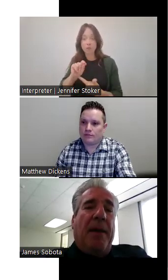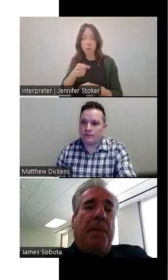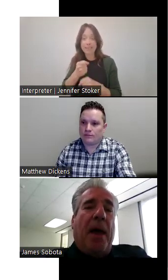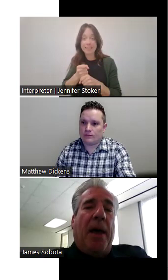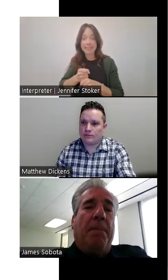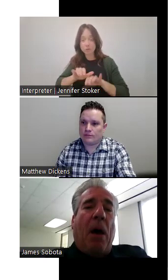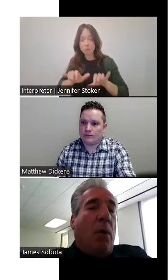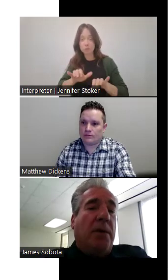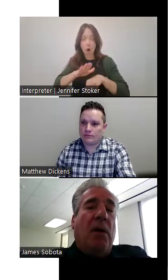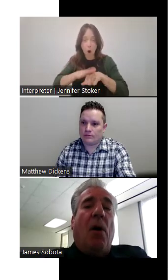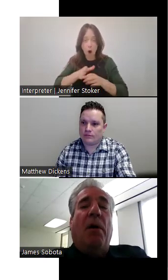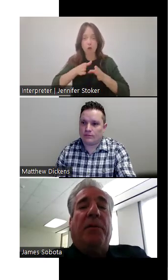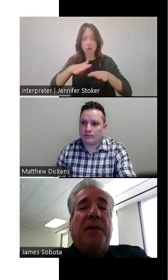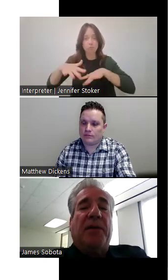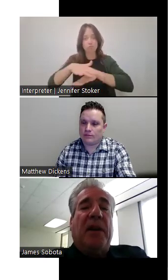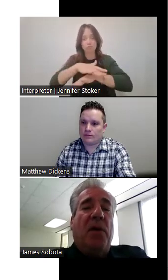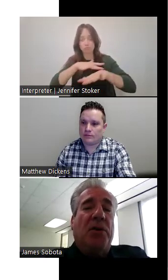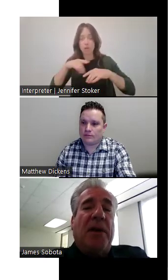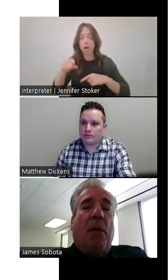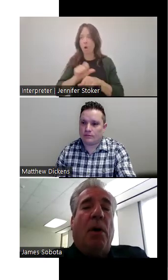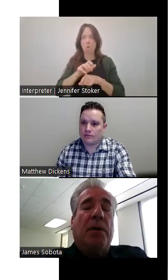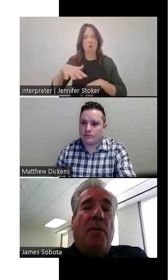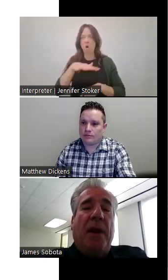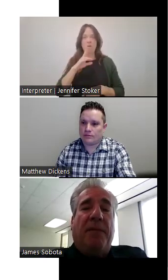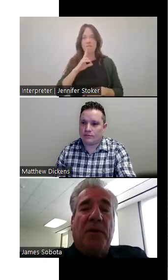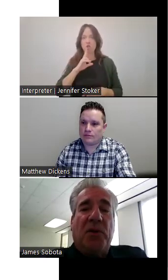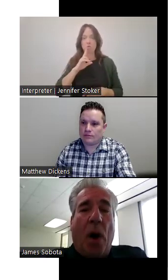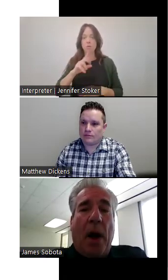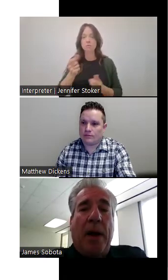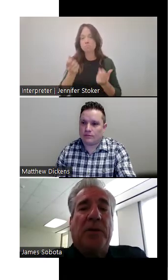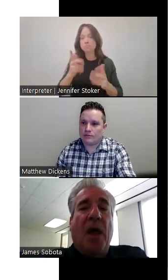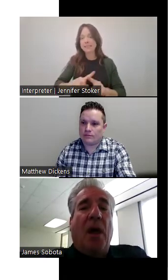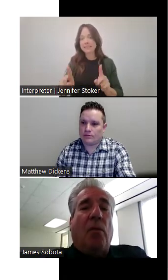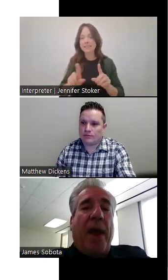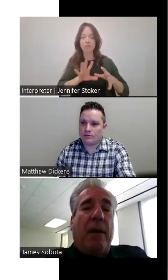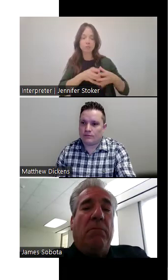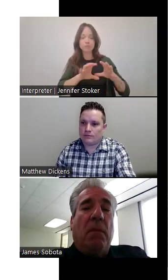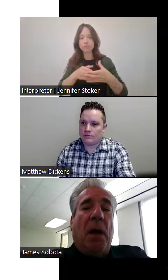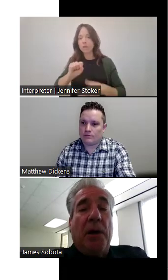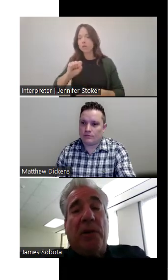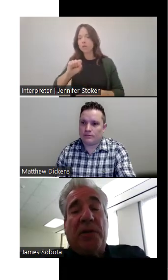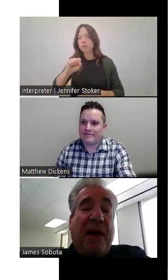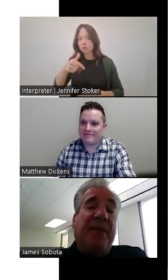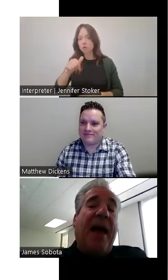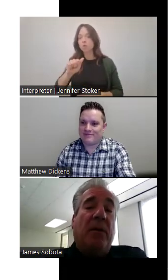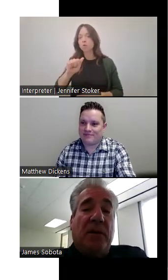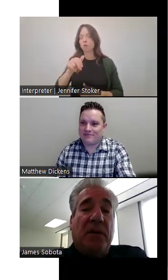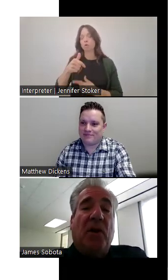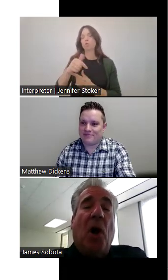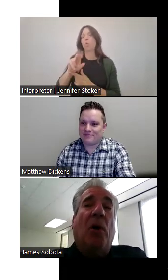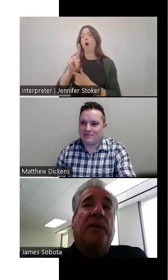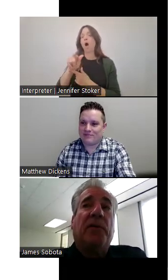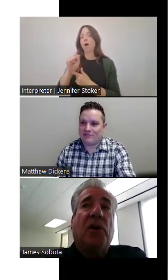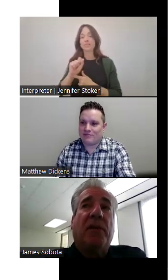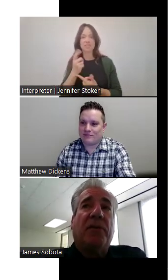And, um, I worked, you know, all throughout the city of Houston, I worked on many different squads, ran hundreds, if not thousands